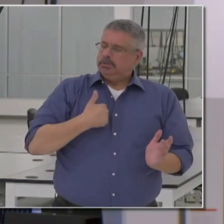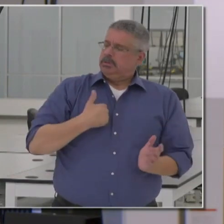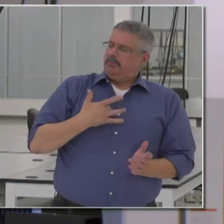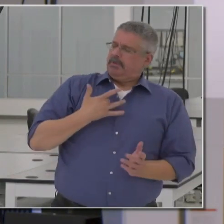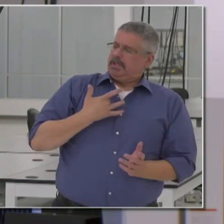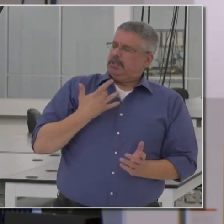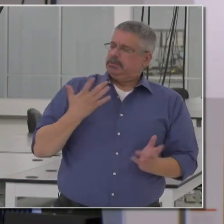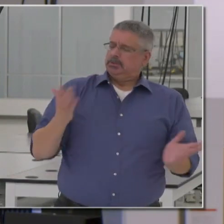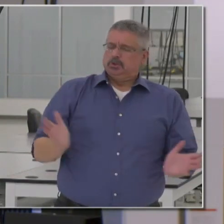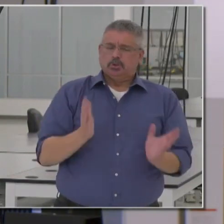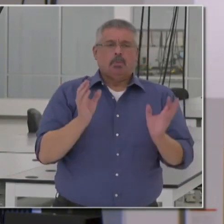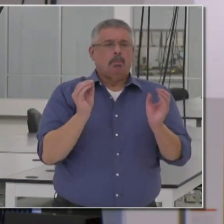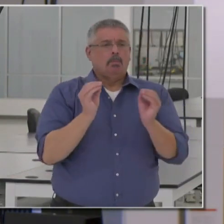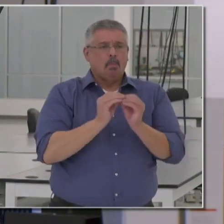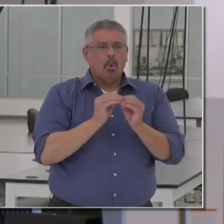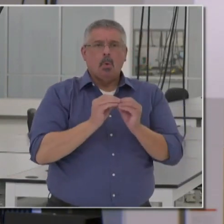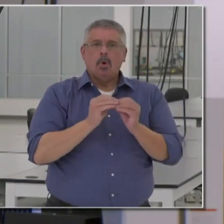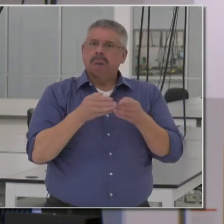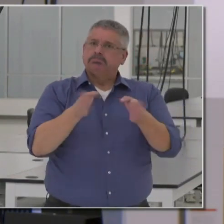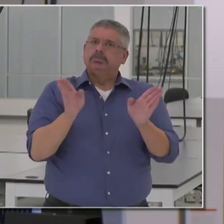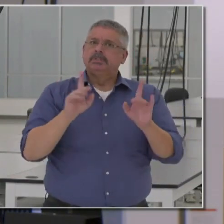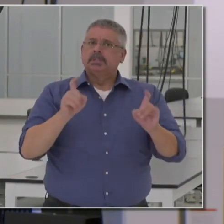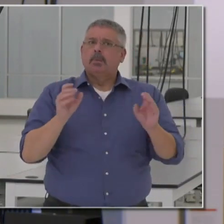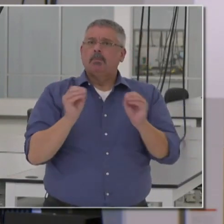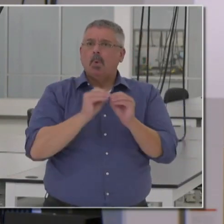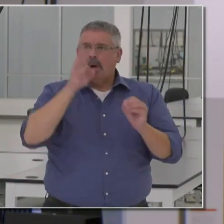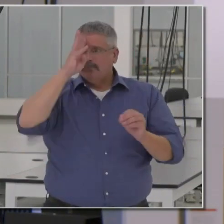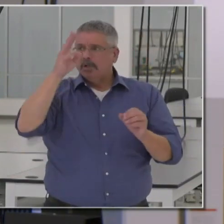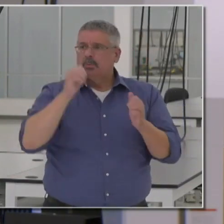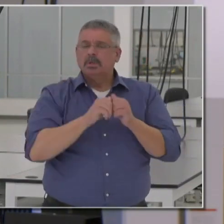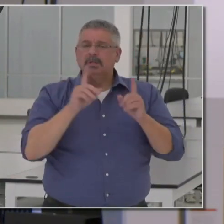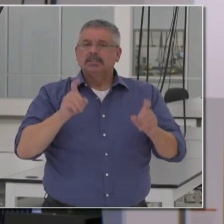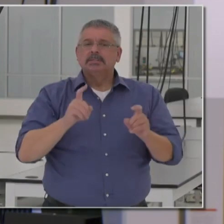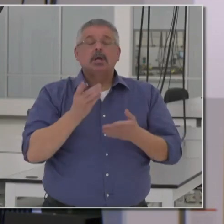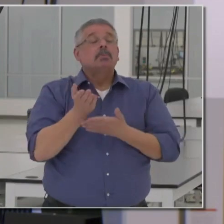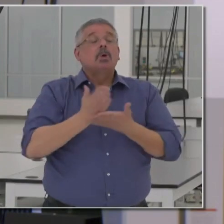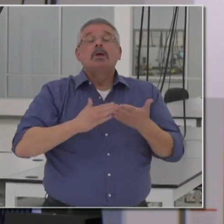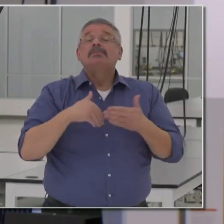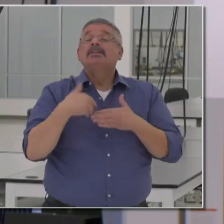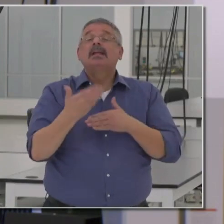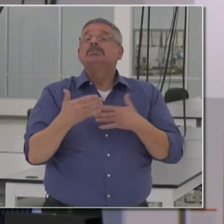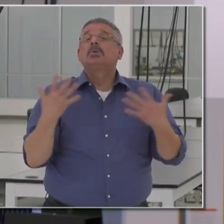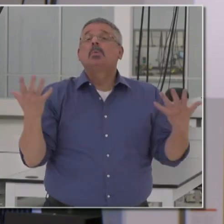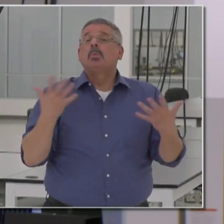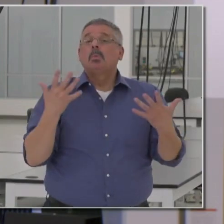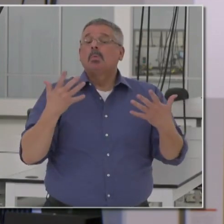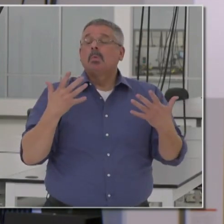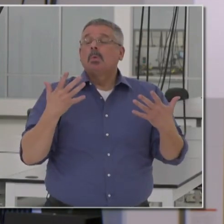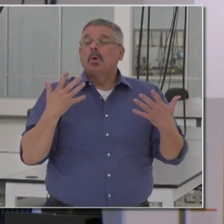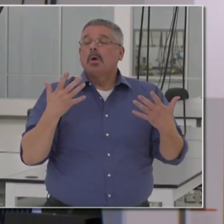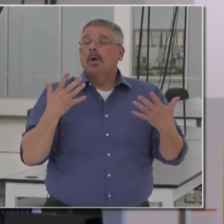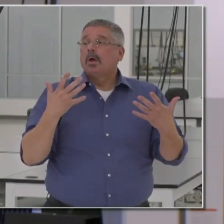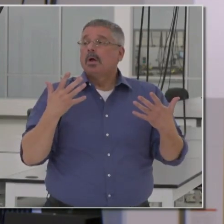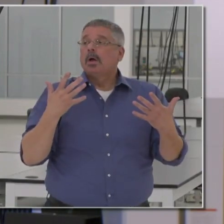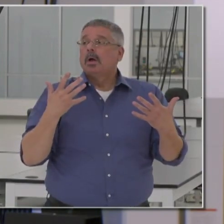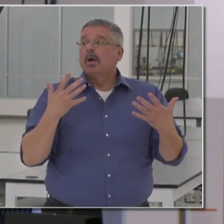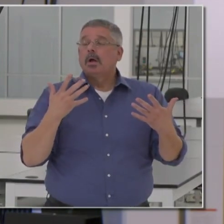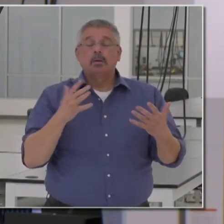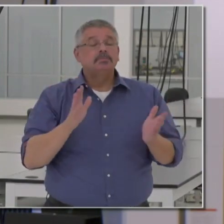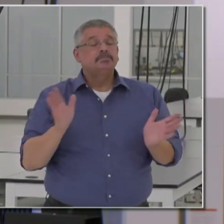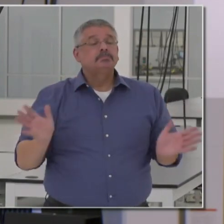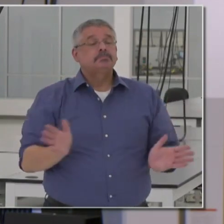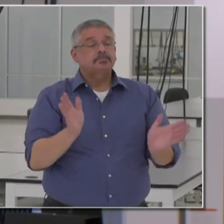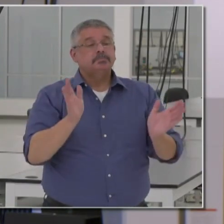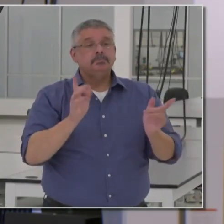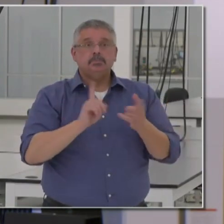We should encourage more antigen testing. We should encourage more innovation. We're part of an XPRIZE. The state of California is part of an XPRIZE to push